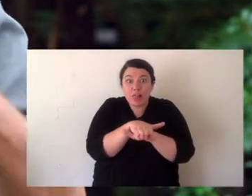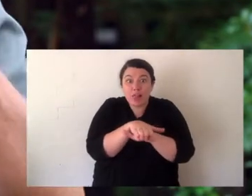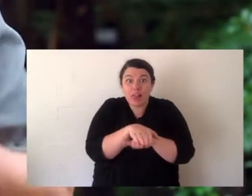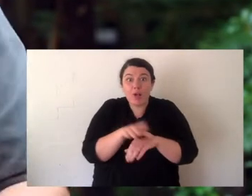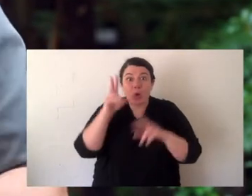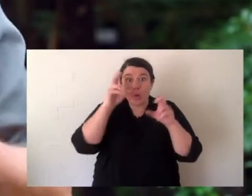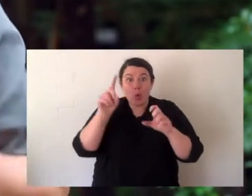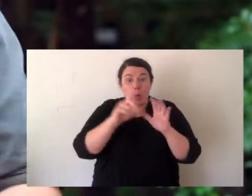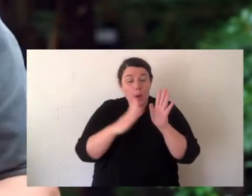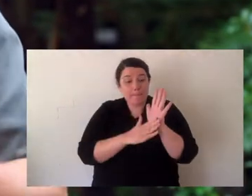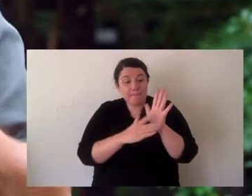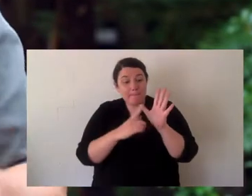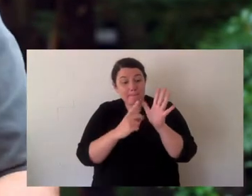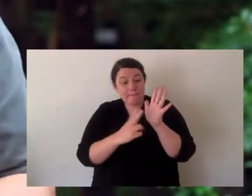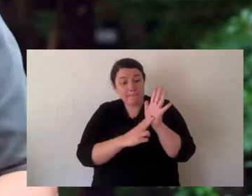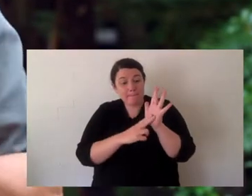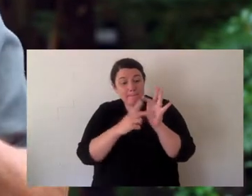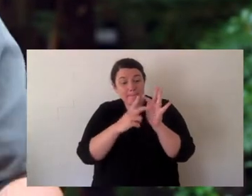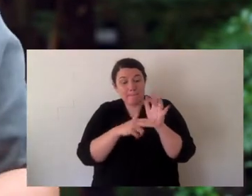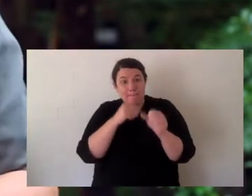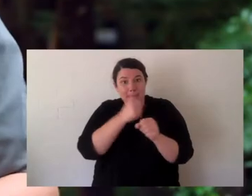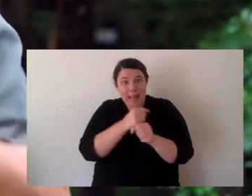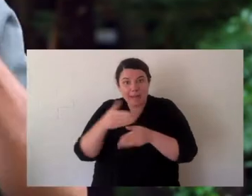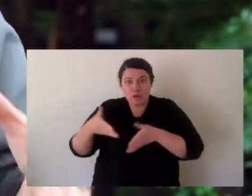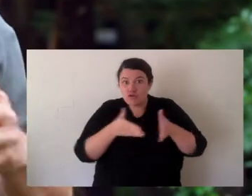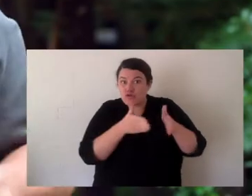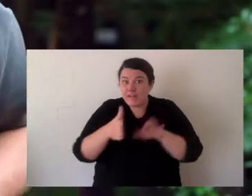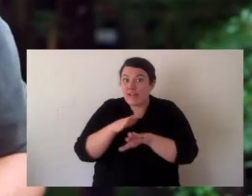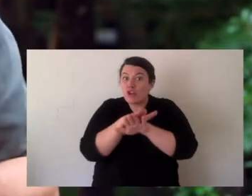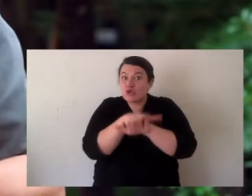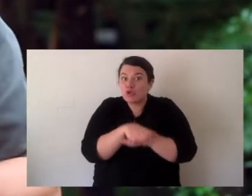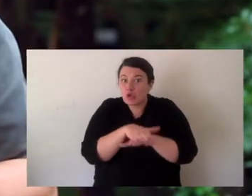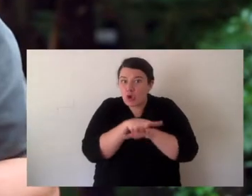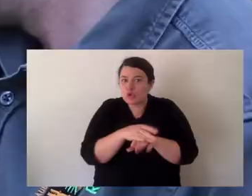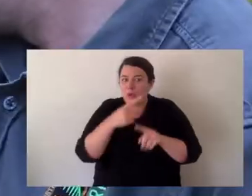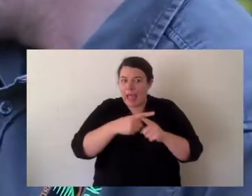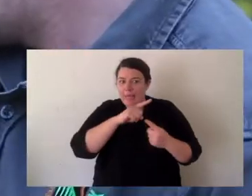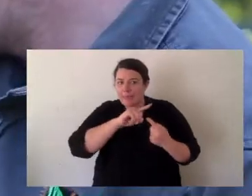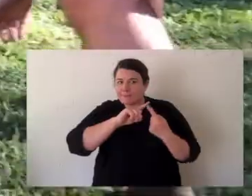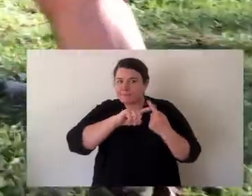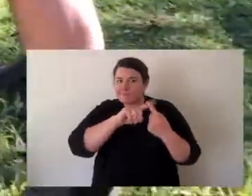called the Manning River Turtle and its conservation program.